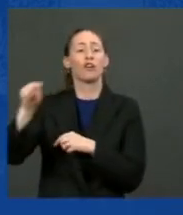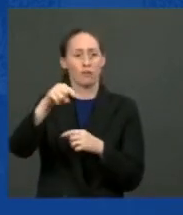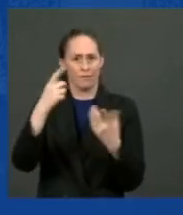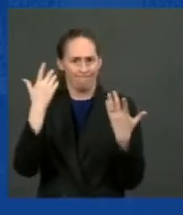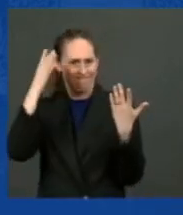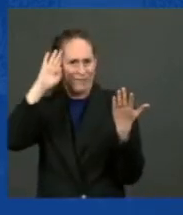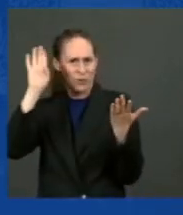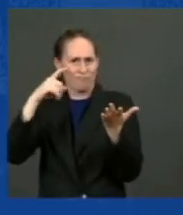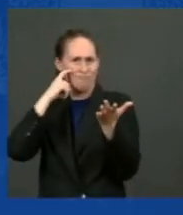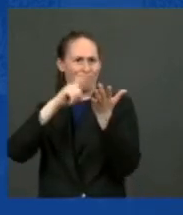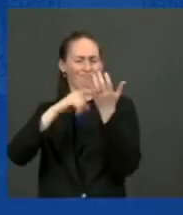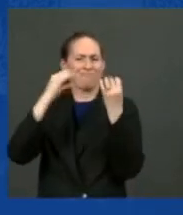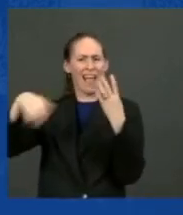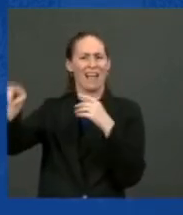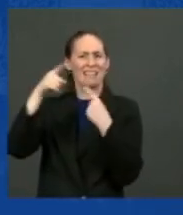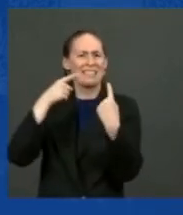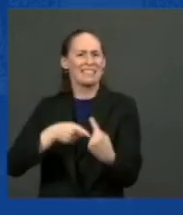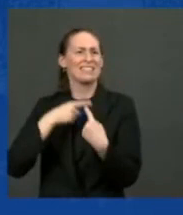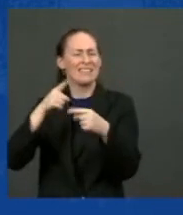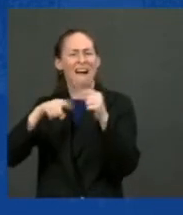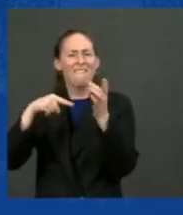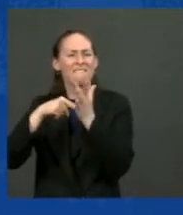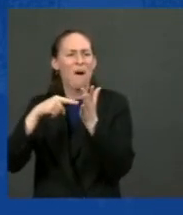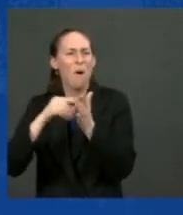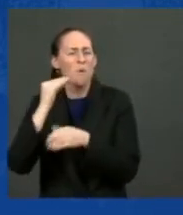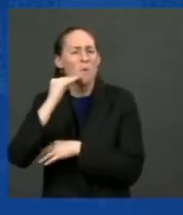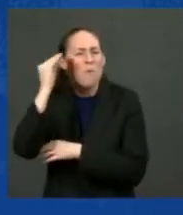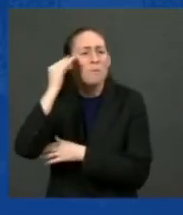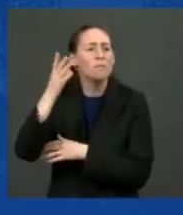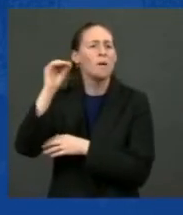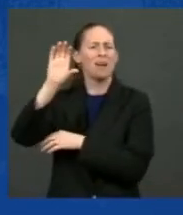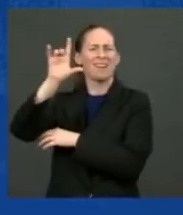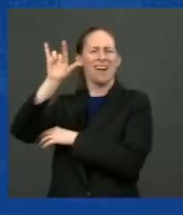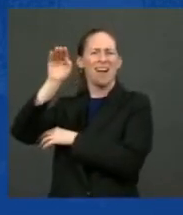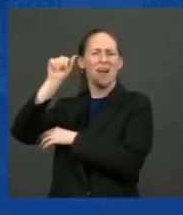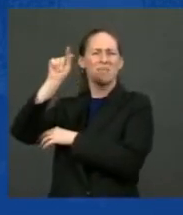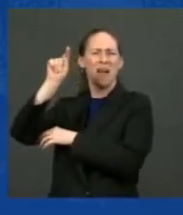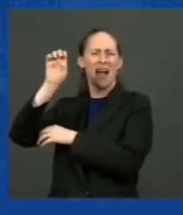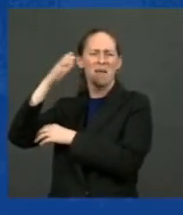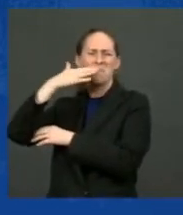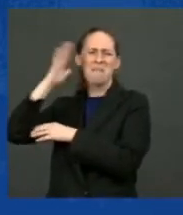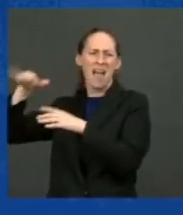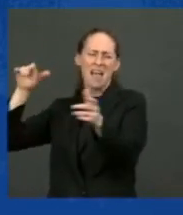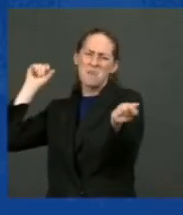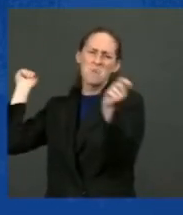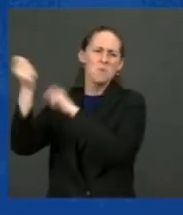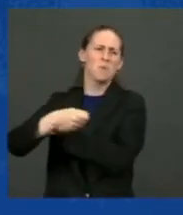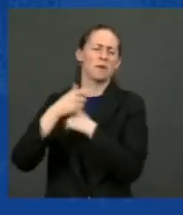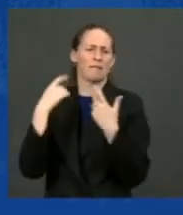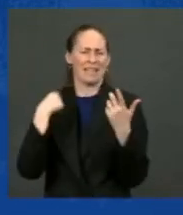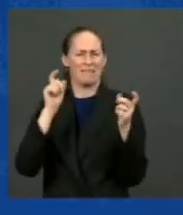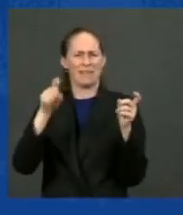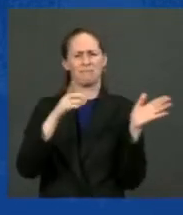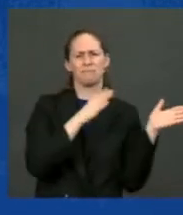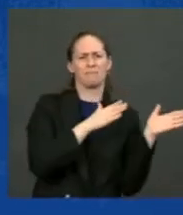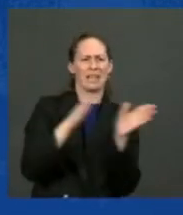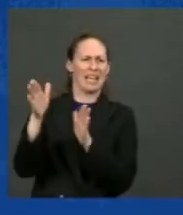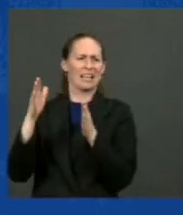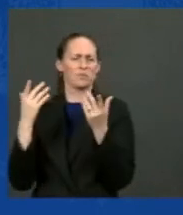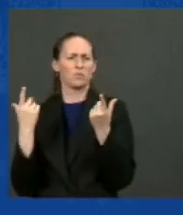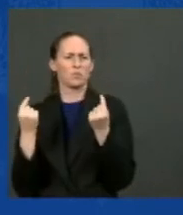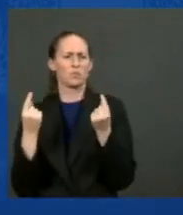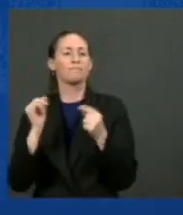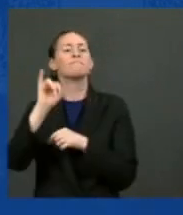moment on climate change as well. We're setting the course for America to achieve 50 to 52 percent reduction in greenhouse gas